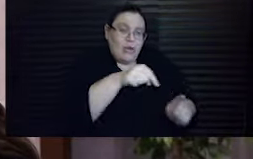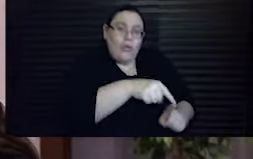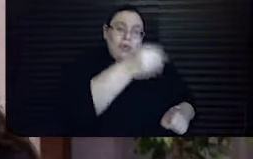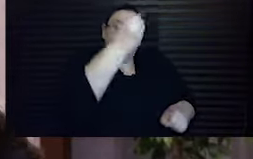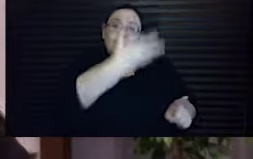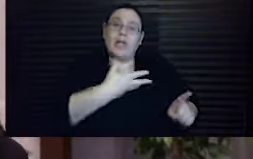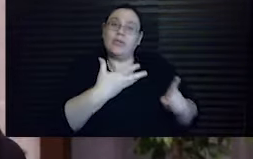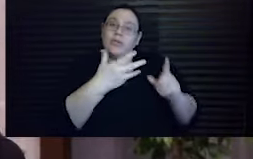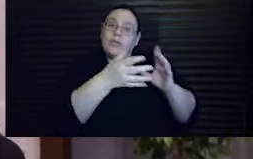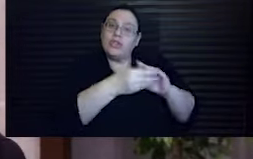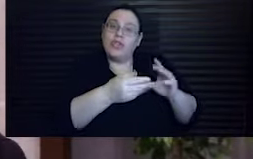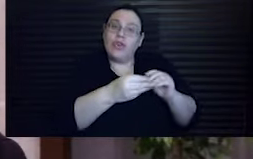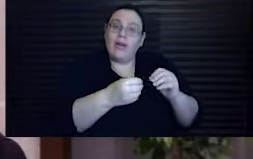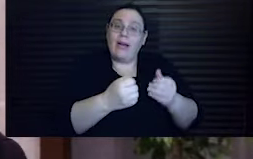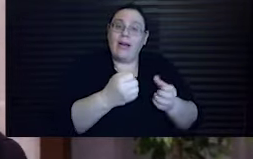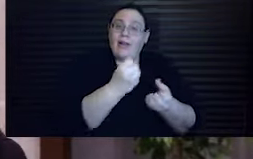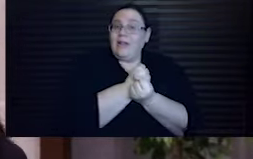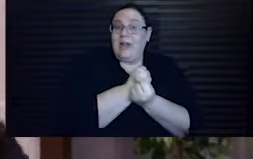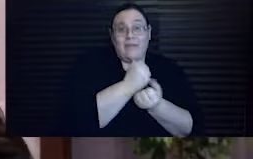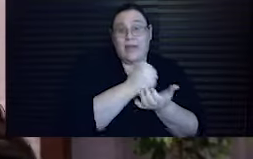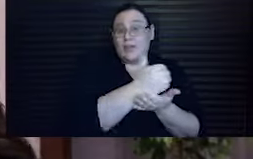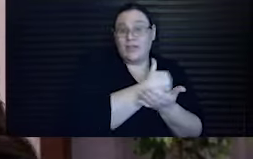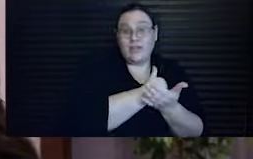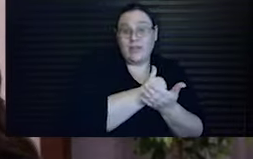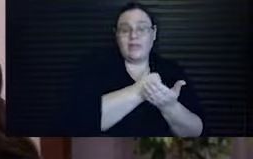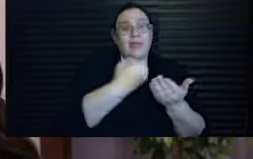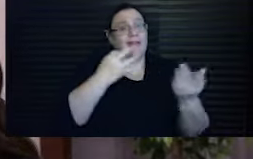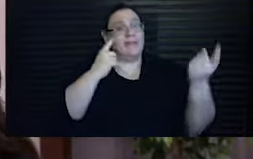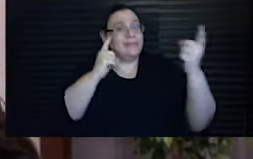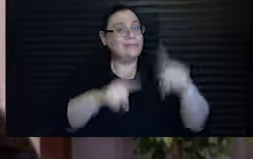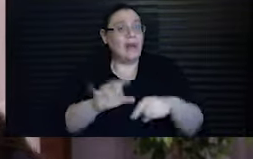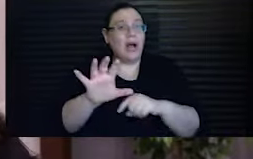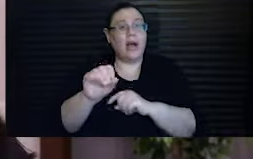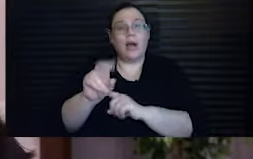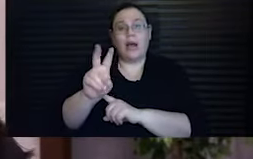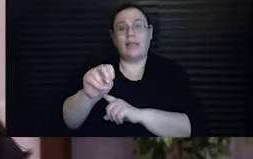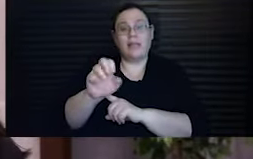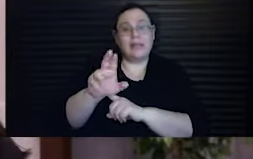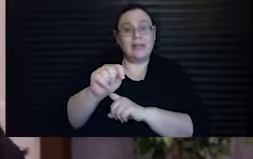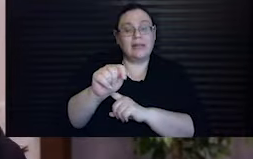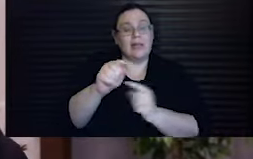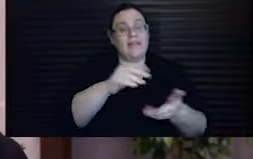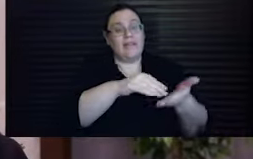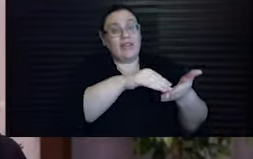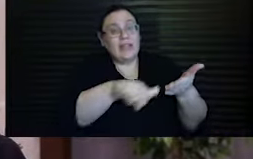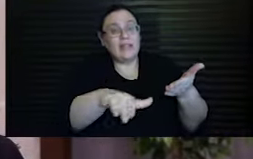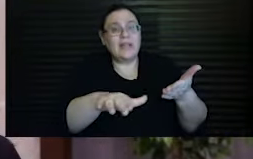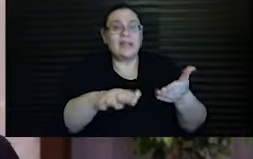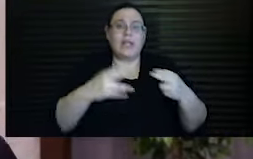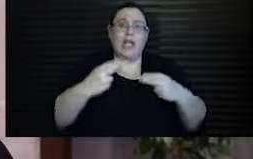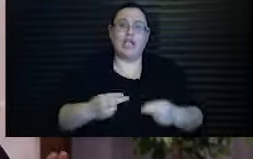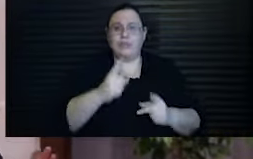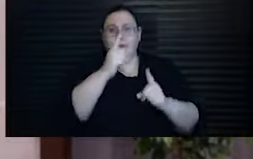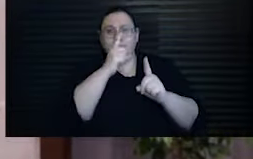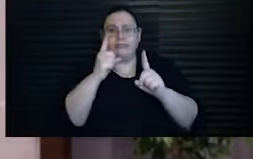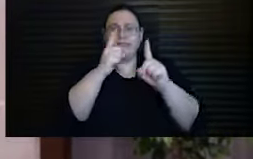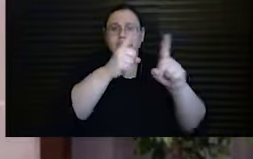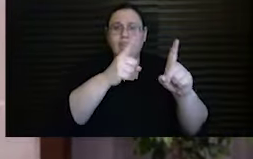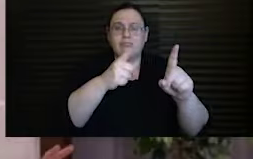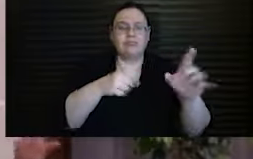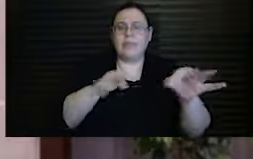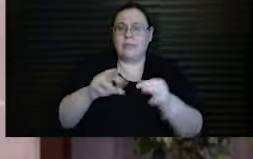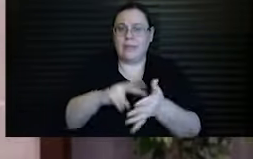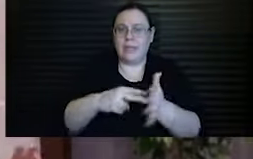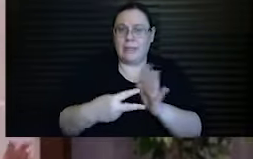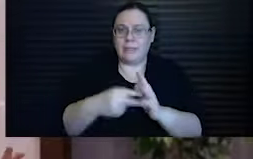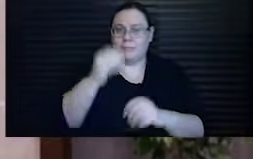of undeserved love, of covenant, of forgiveness, and human striving. Meaning this,